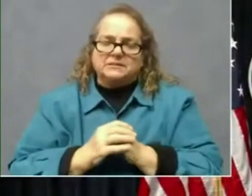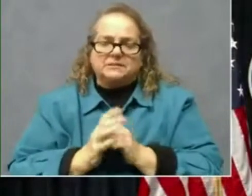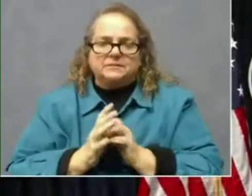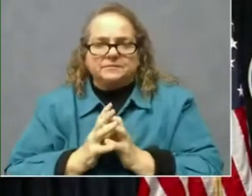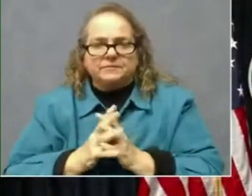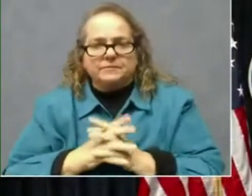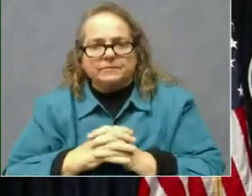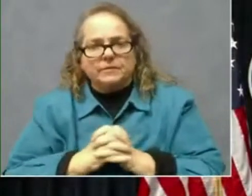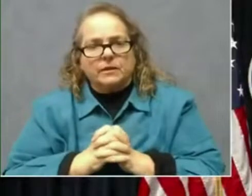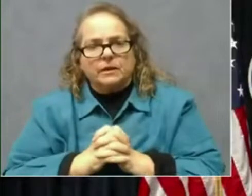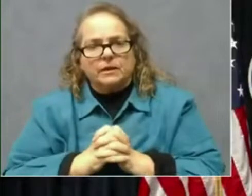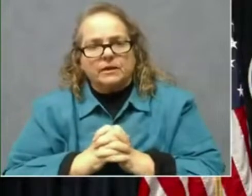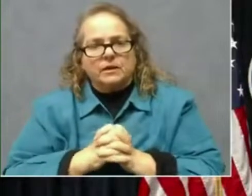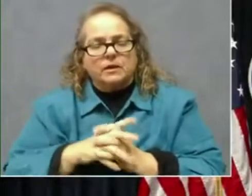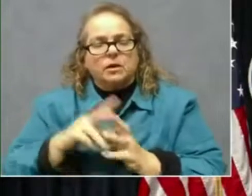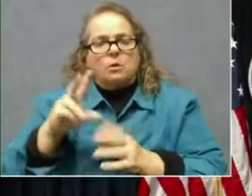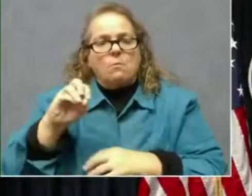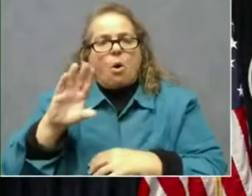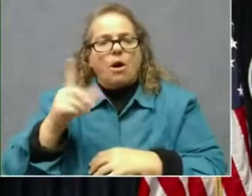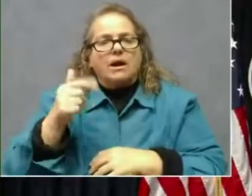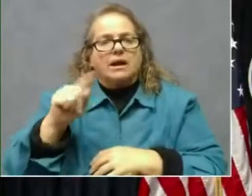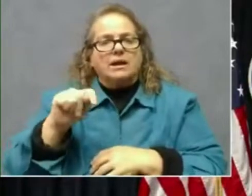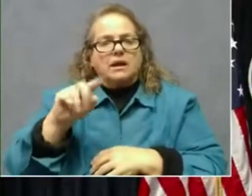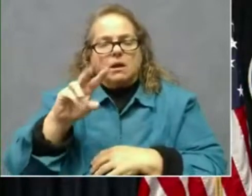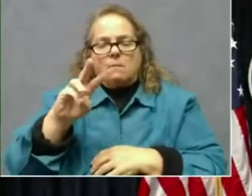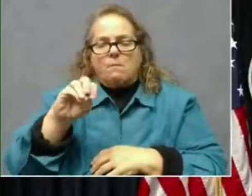All right, Morgan Watkins with the Courier Journal.